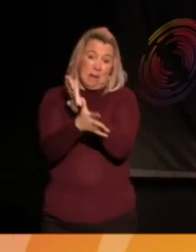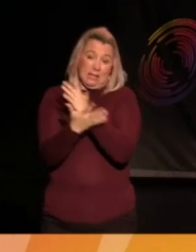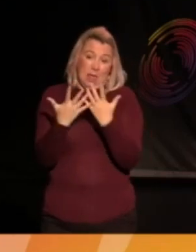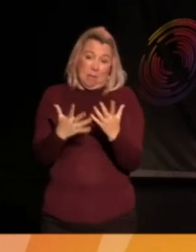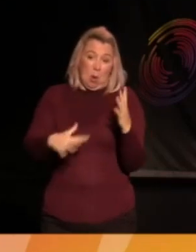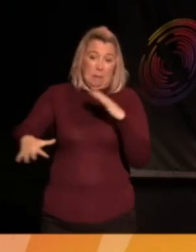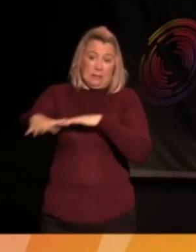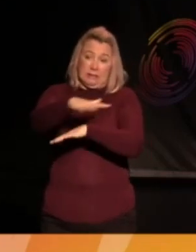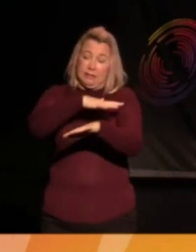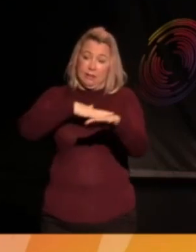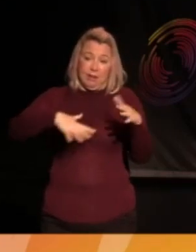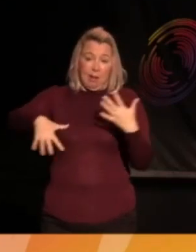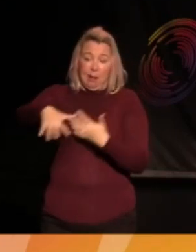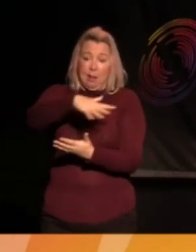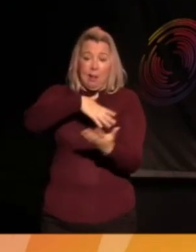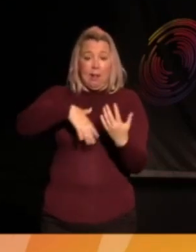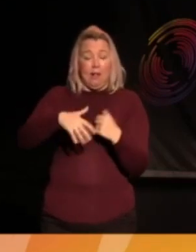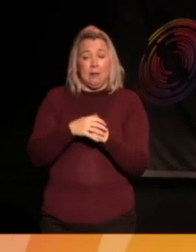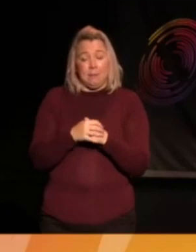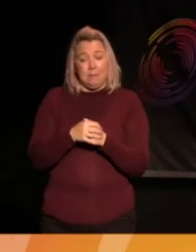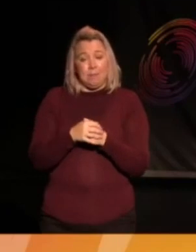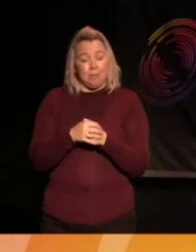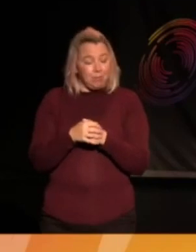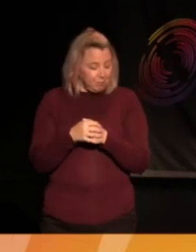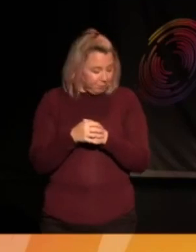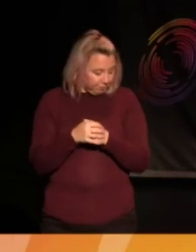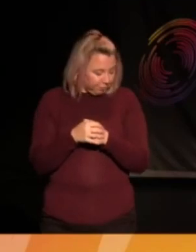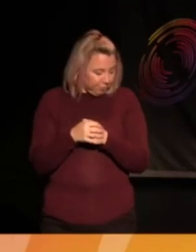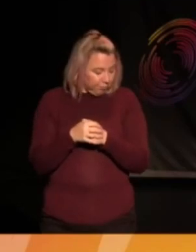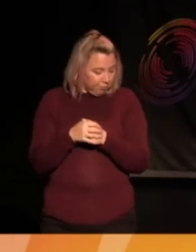in. And some of the points that you mentioned about